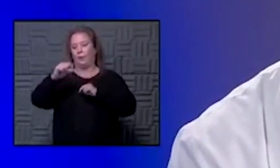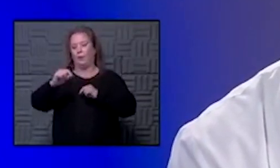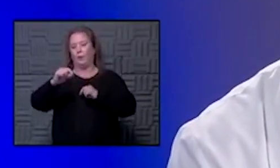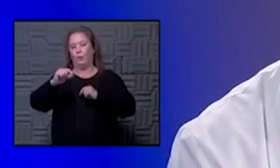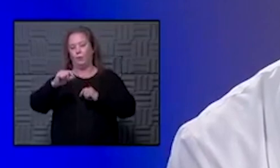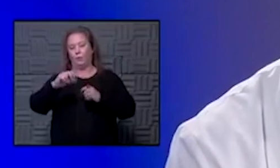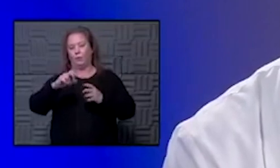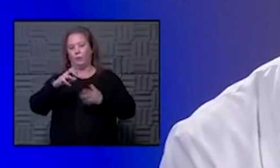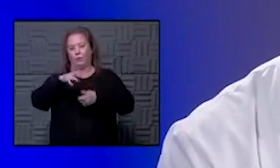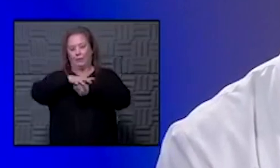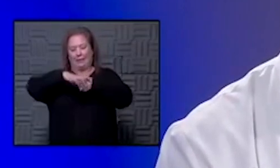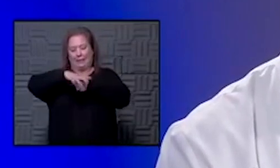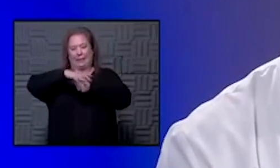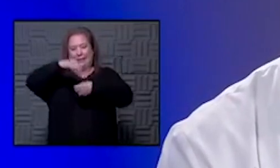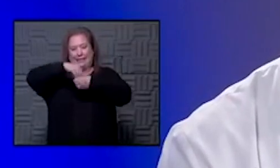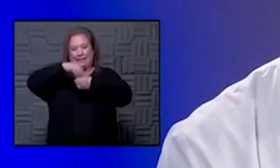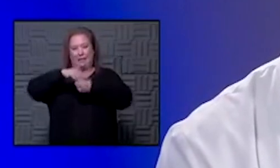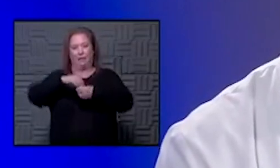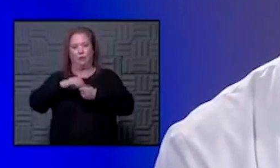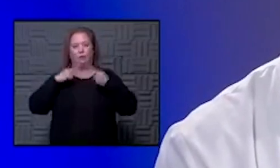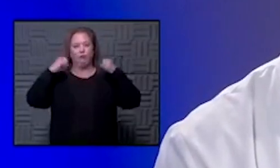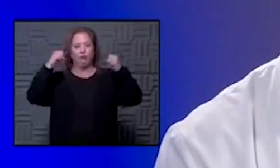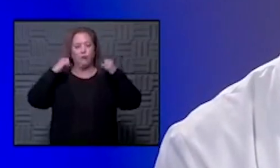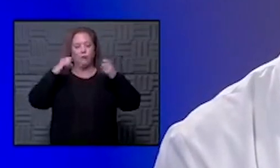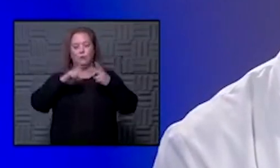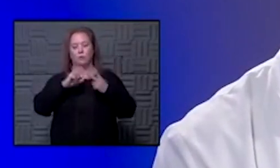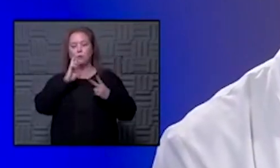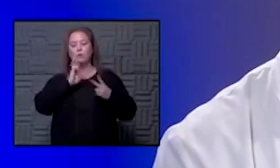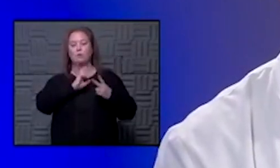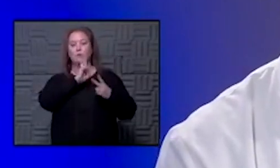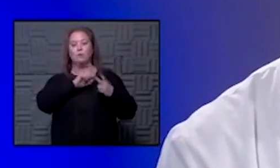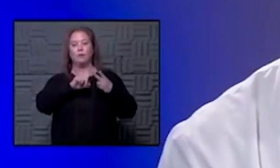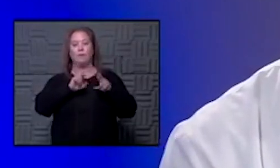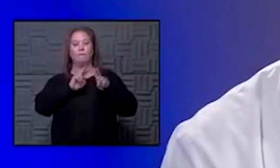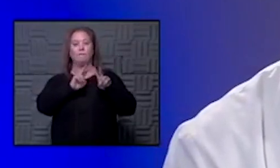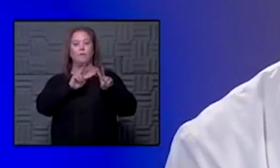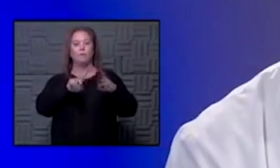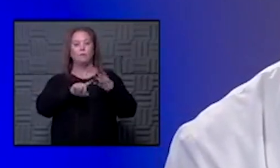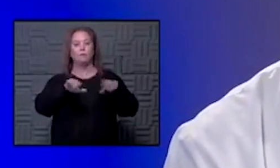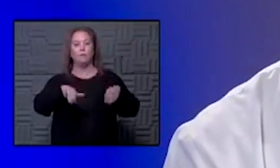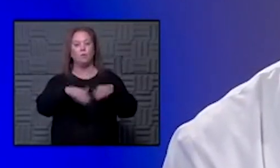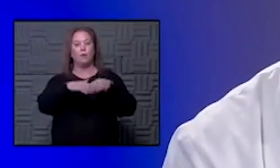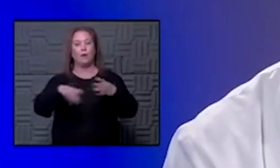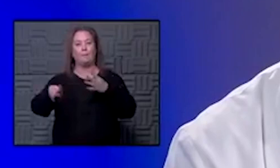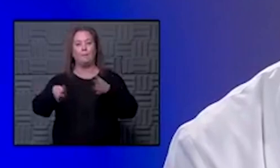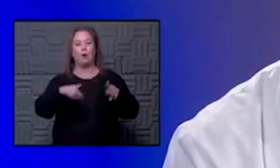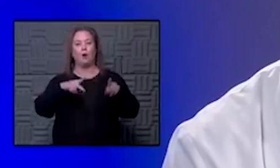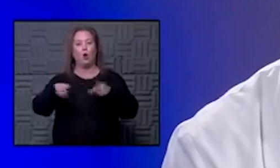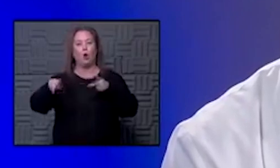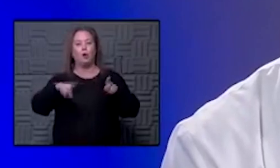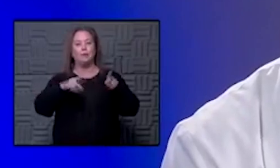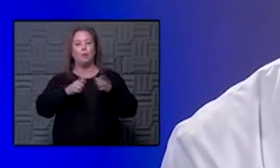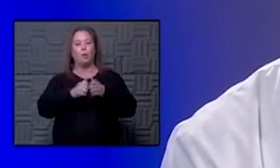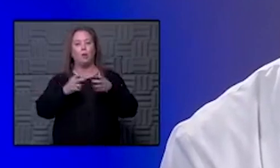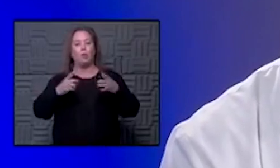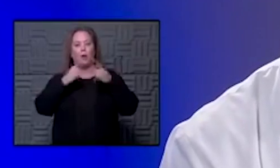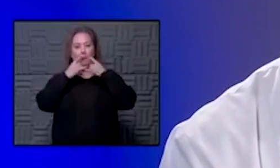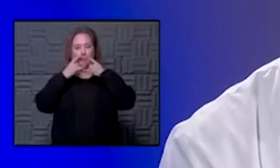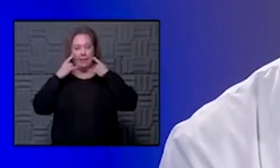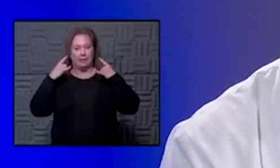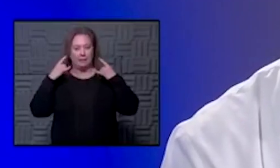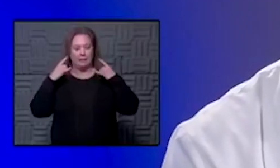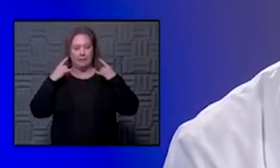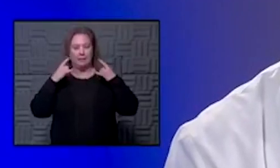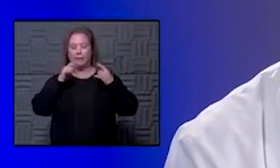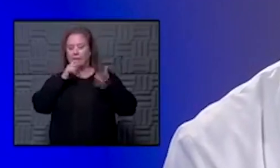indoor areas whether it's gyms restaurants funerals weddings parties without a mask it doesn't mean that